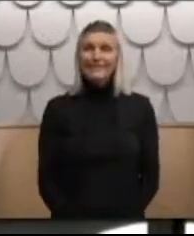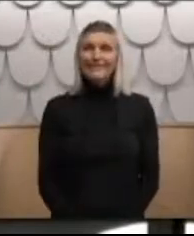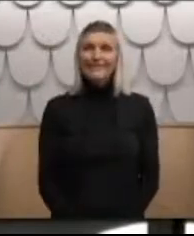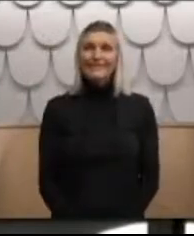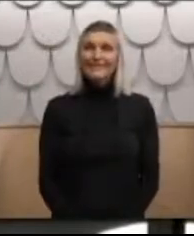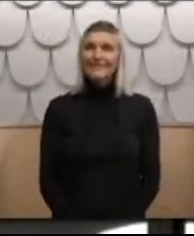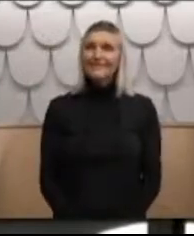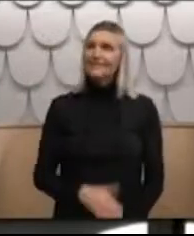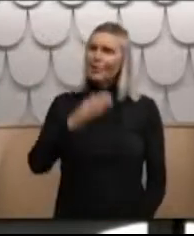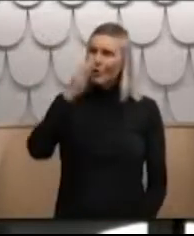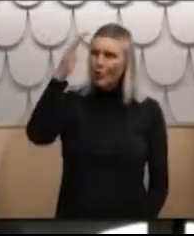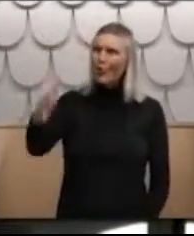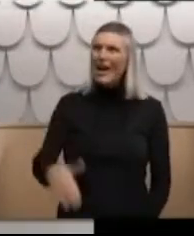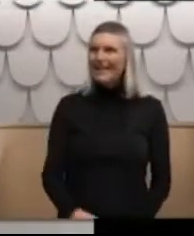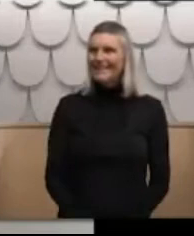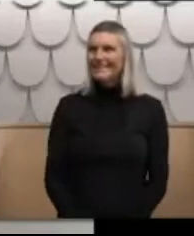Kia ora koe, Alana.